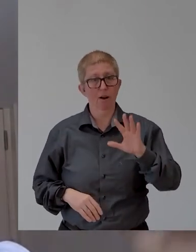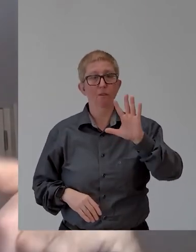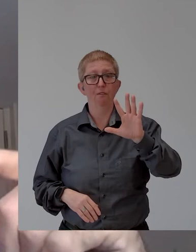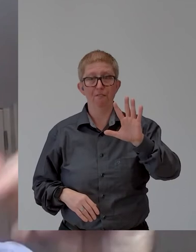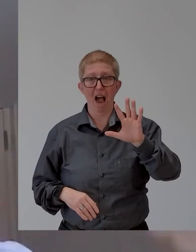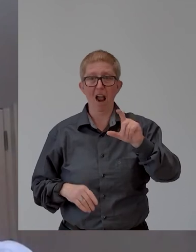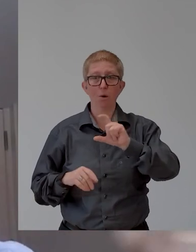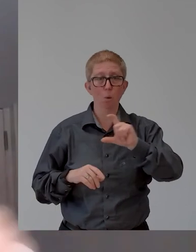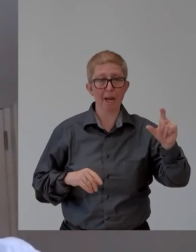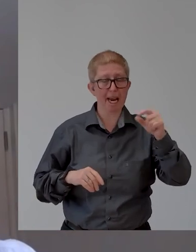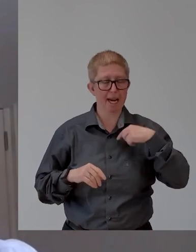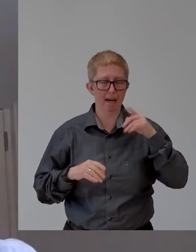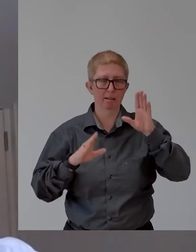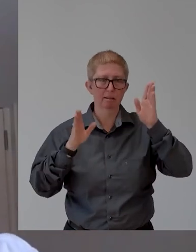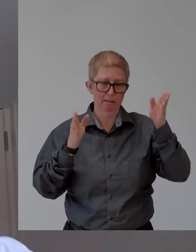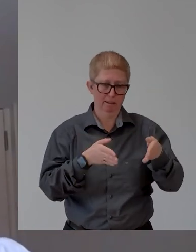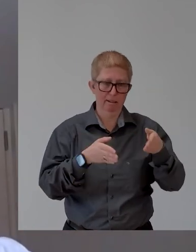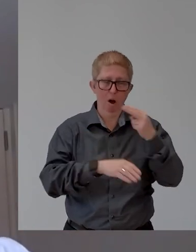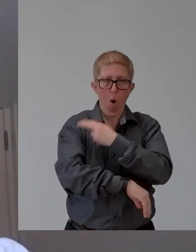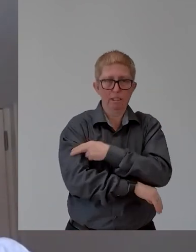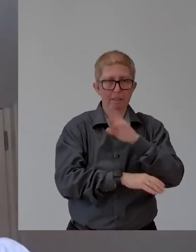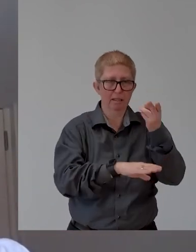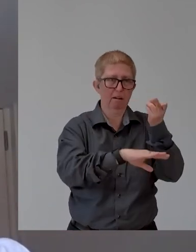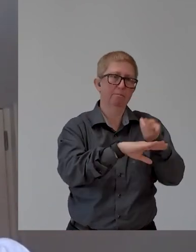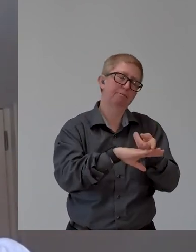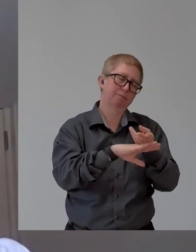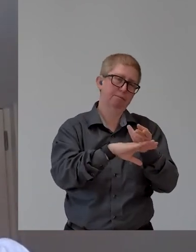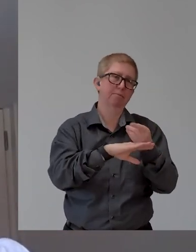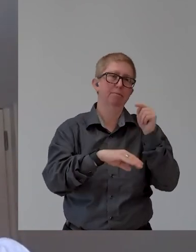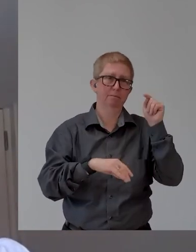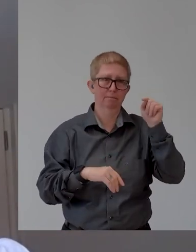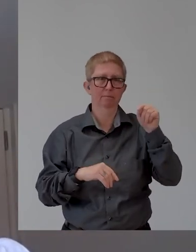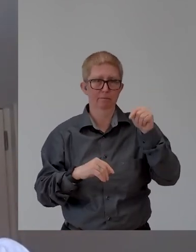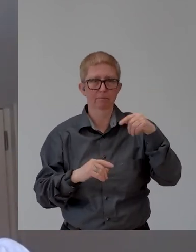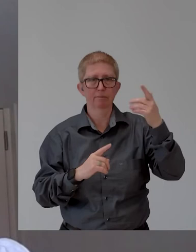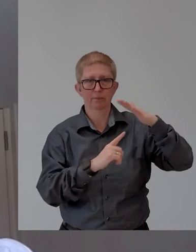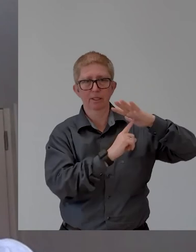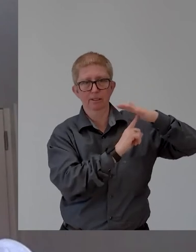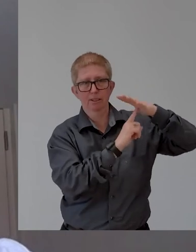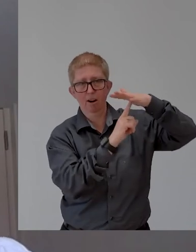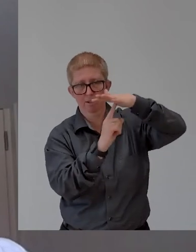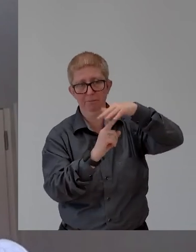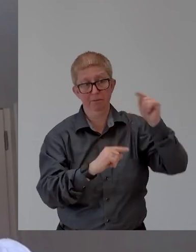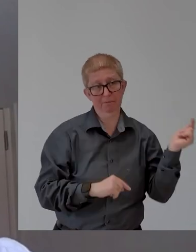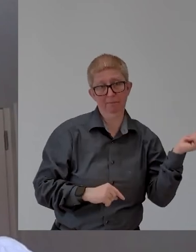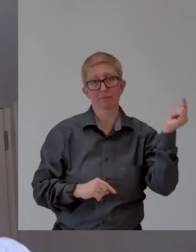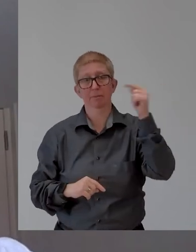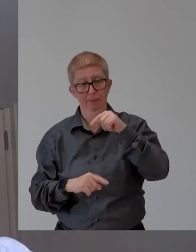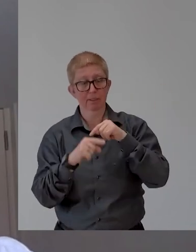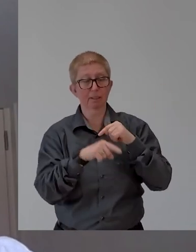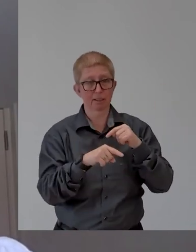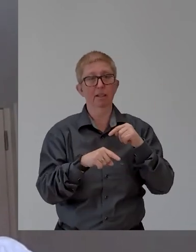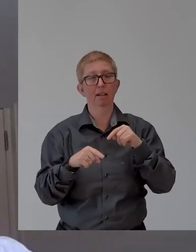had a fly me back, uh, from Lanzarote to, um, the, uh, note feel, uh,